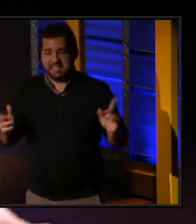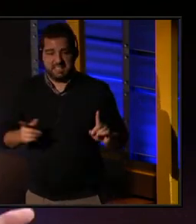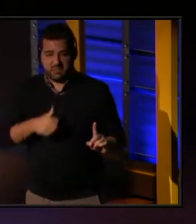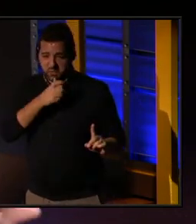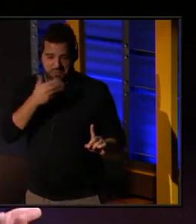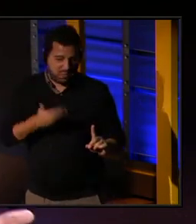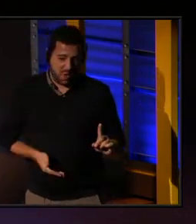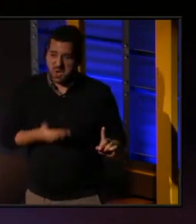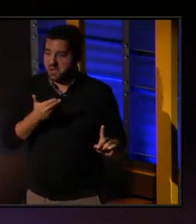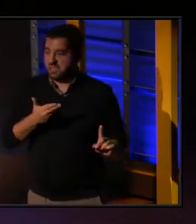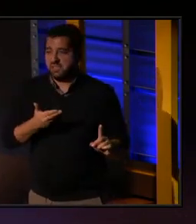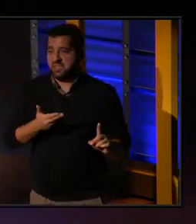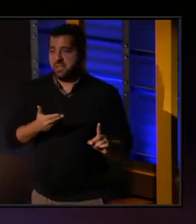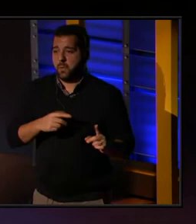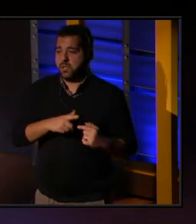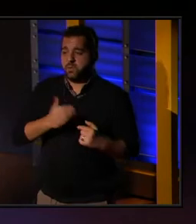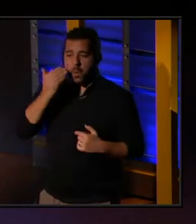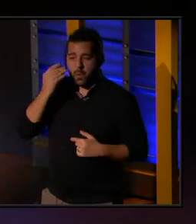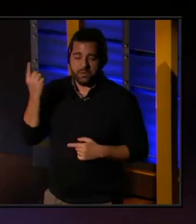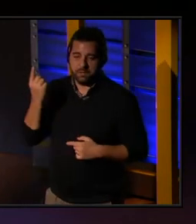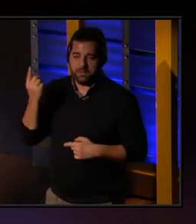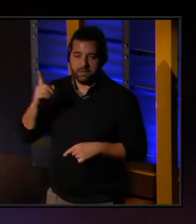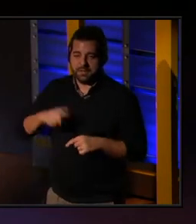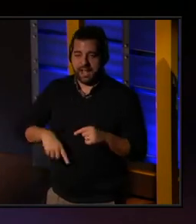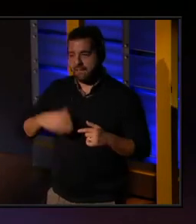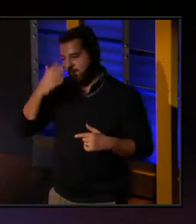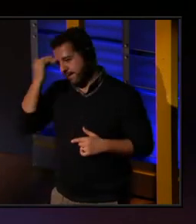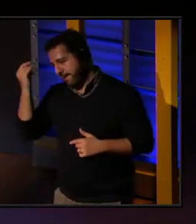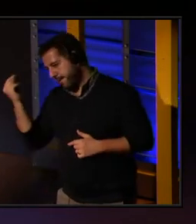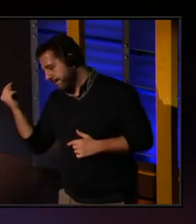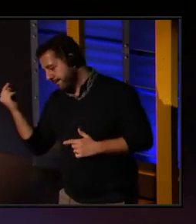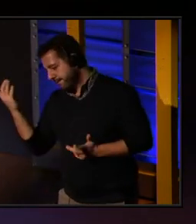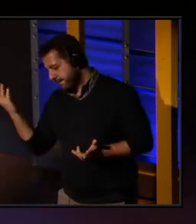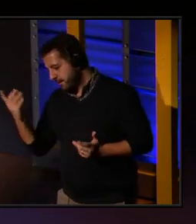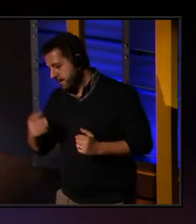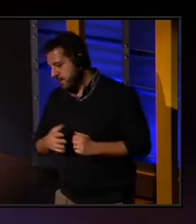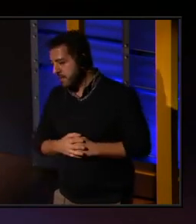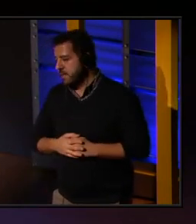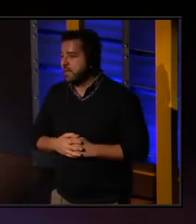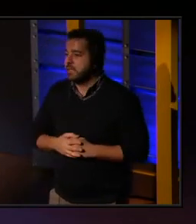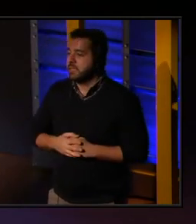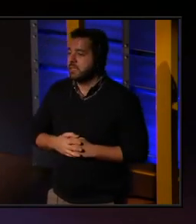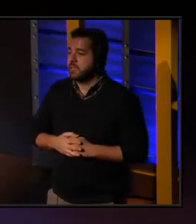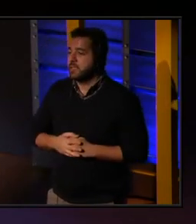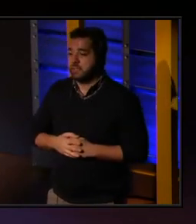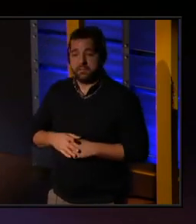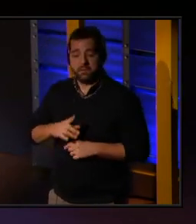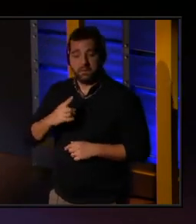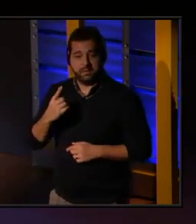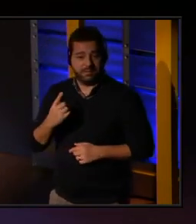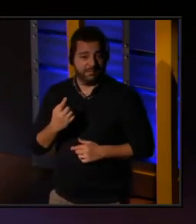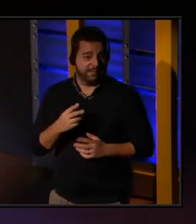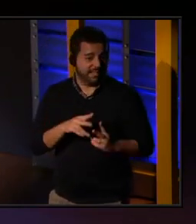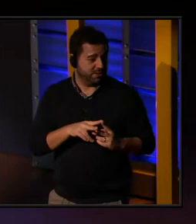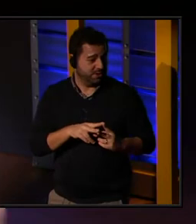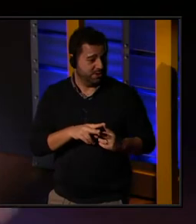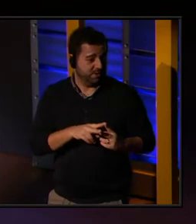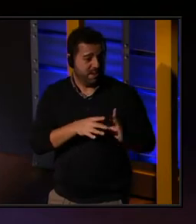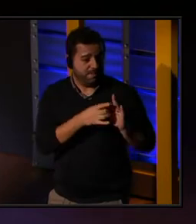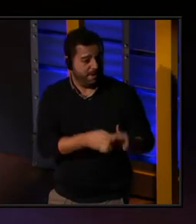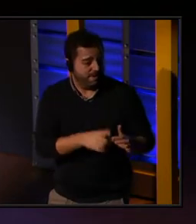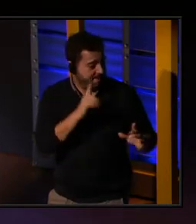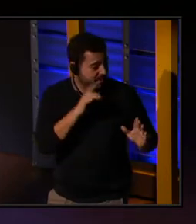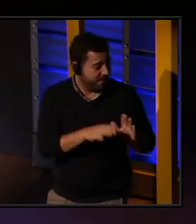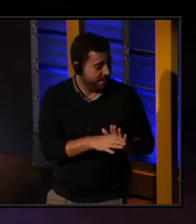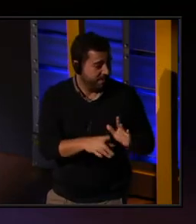right, once you know something, you can't unknow it. And so that was it, so I'm not even sure it was about photography or not in that regard, whether, oh,